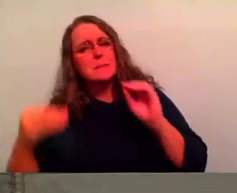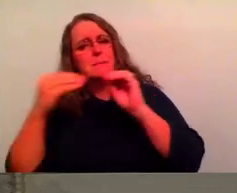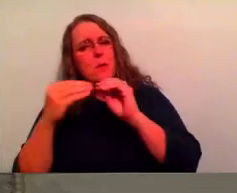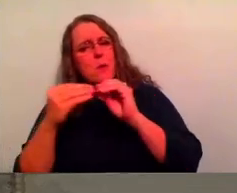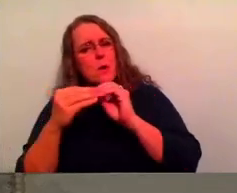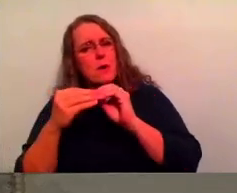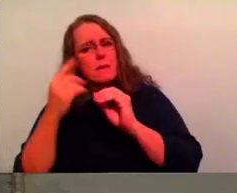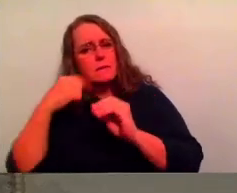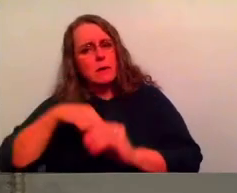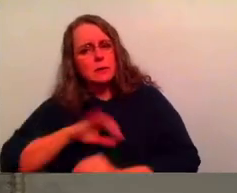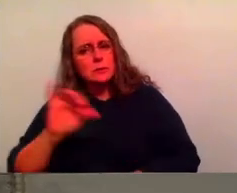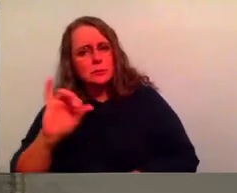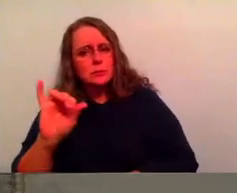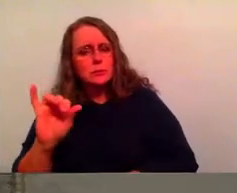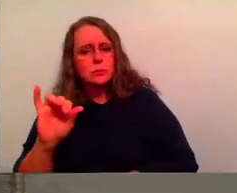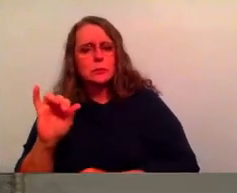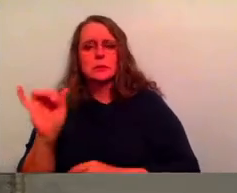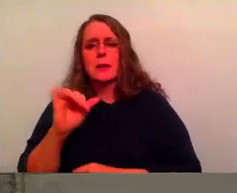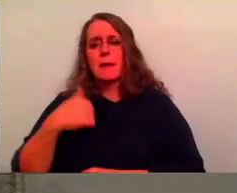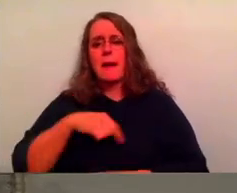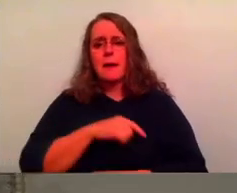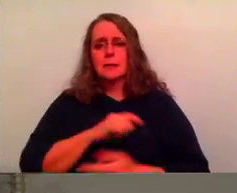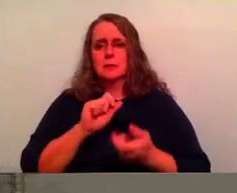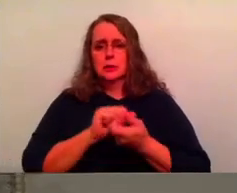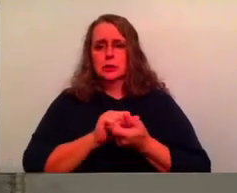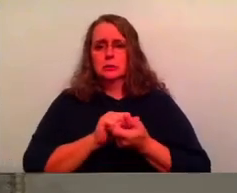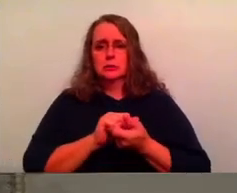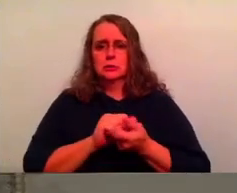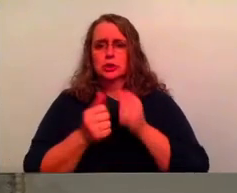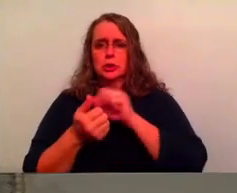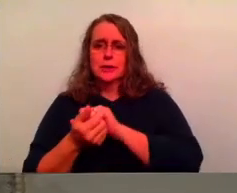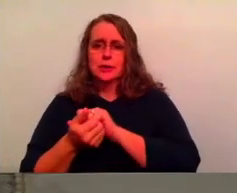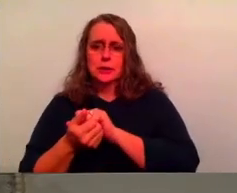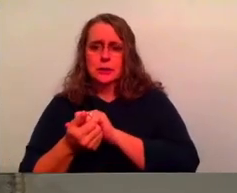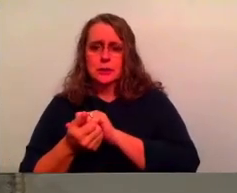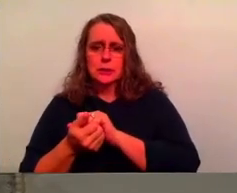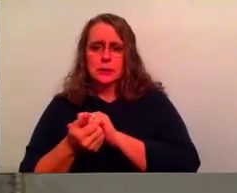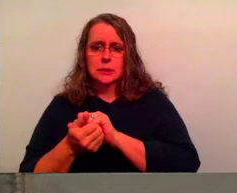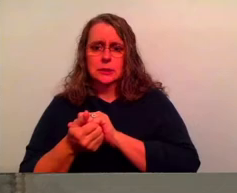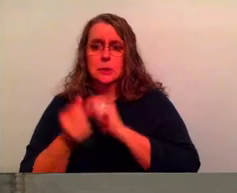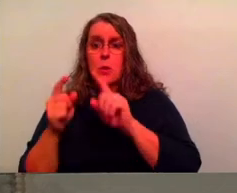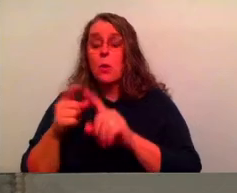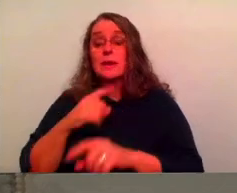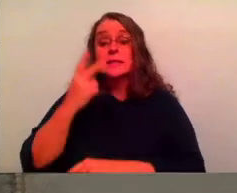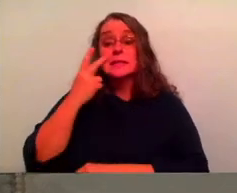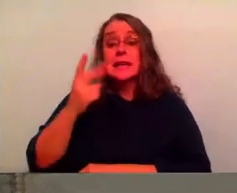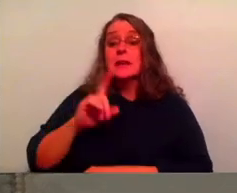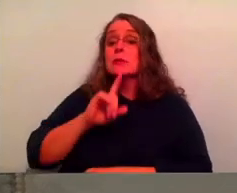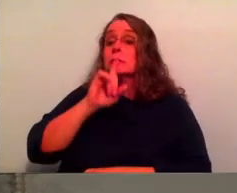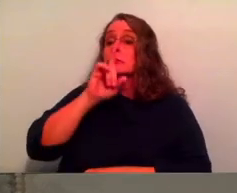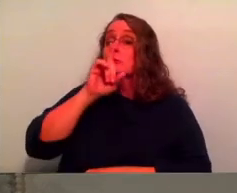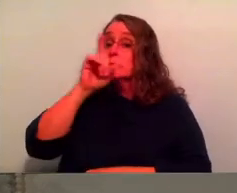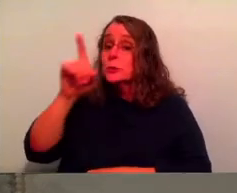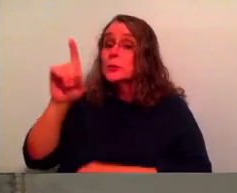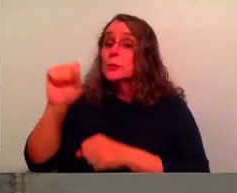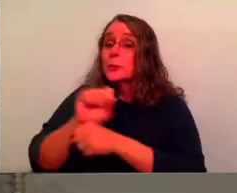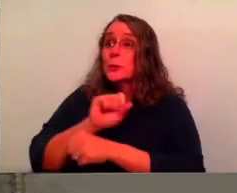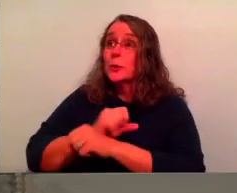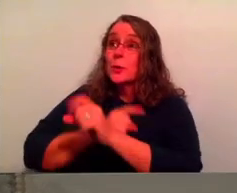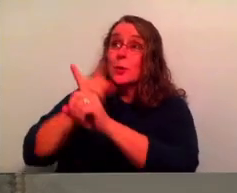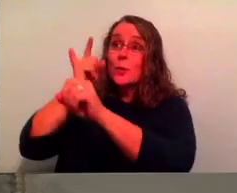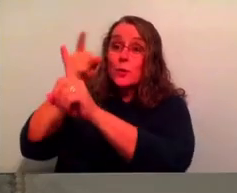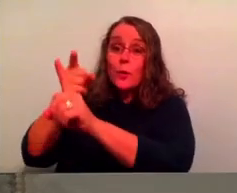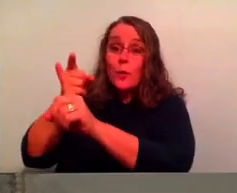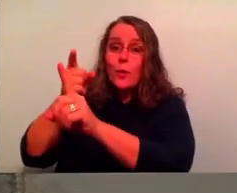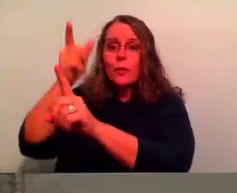what that looks like is it's us changing the goal or actually better way to say is seeing the true goal, God's true purpose behind pressing